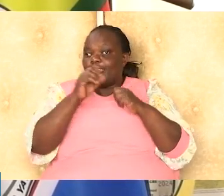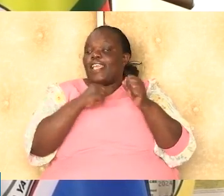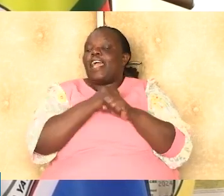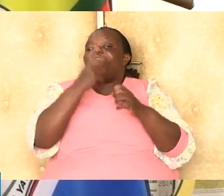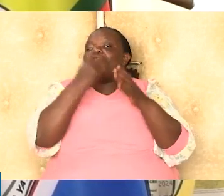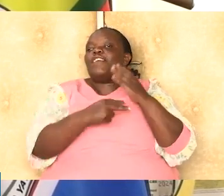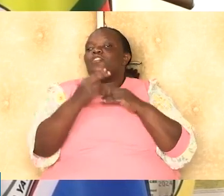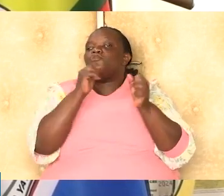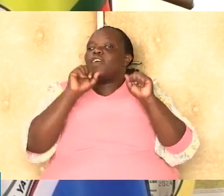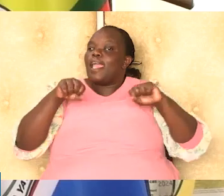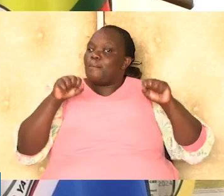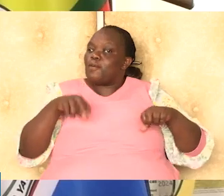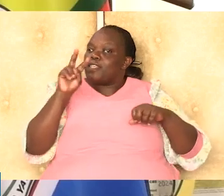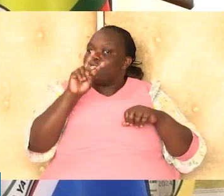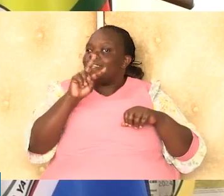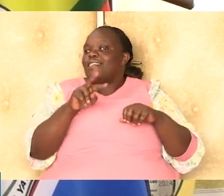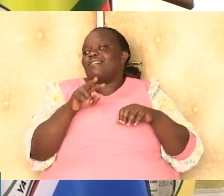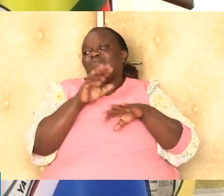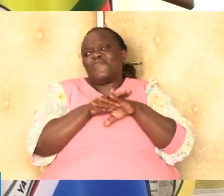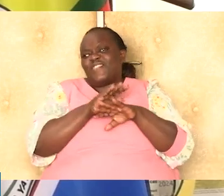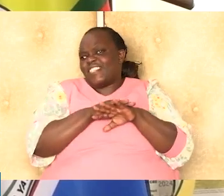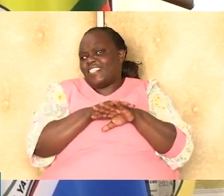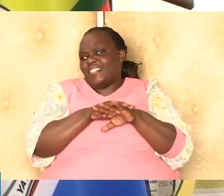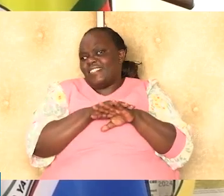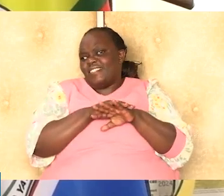We also were able to see some not very good